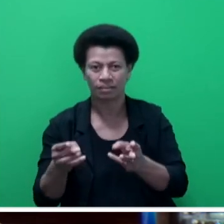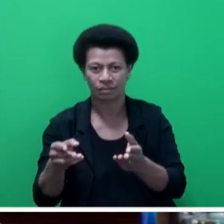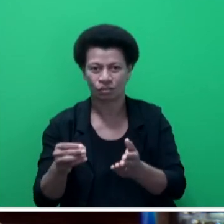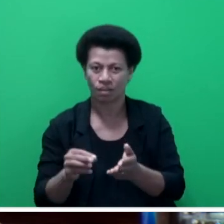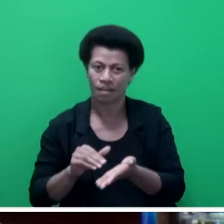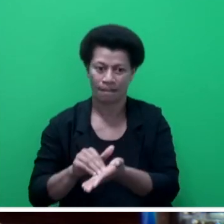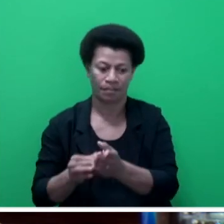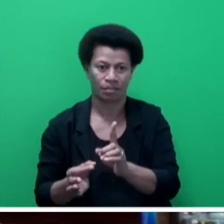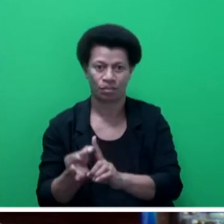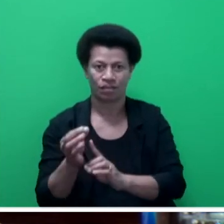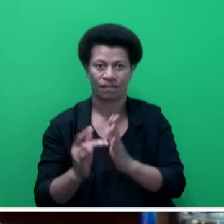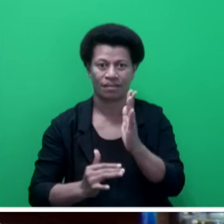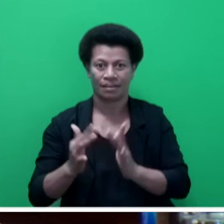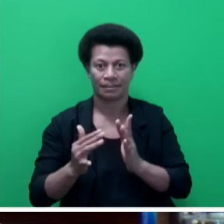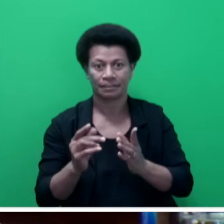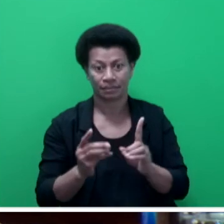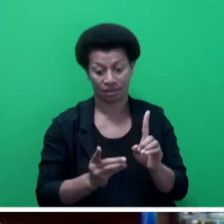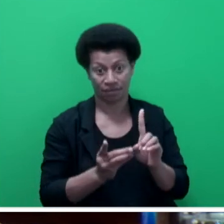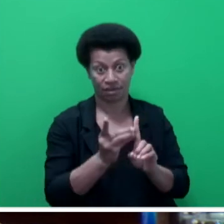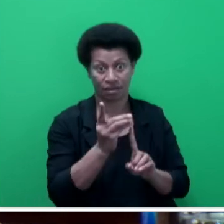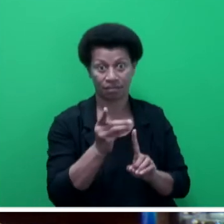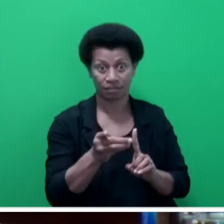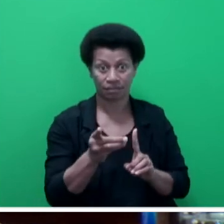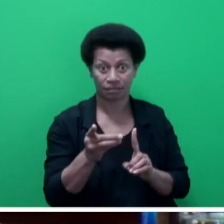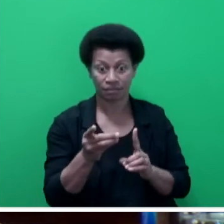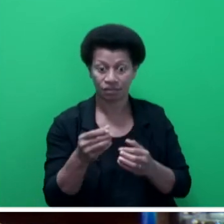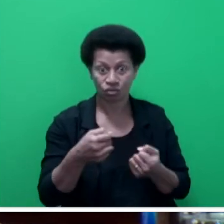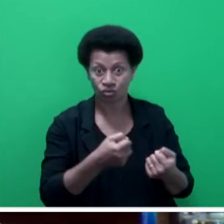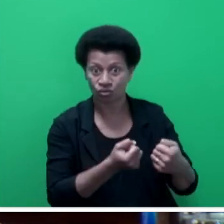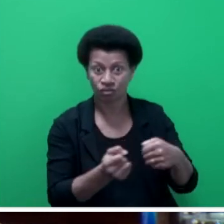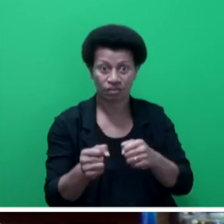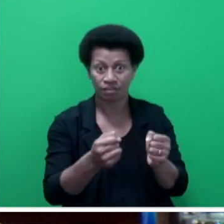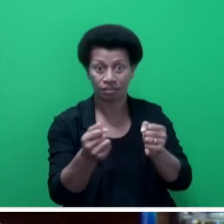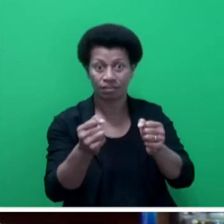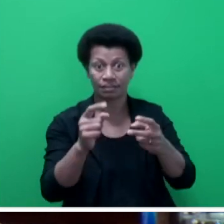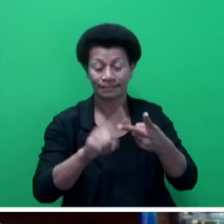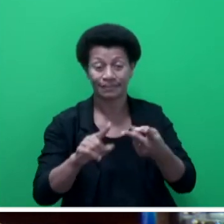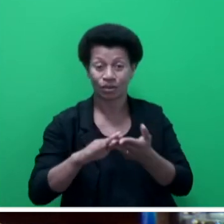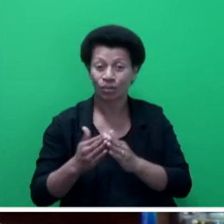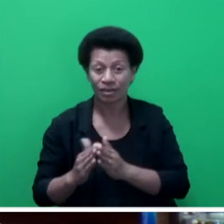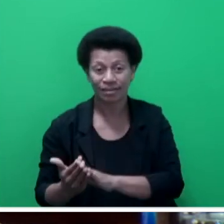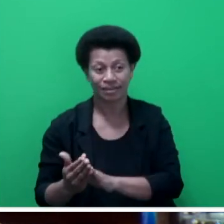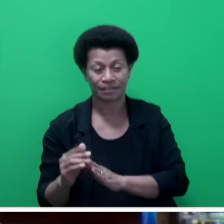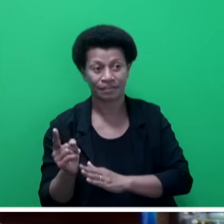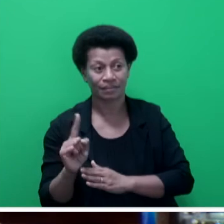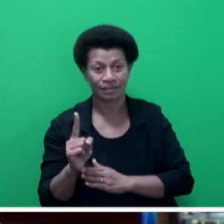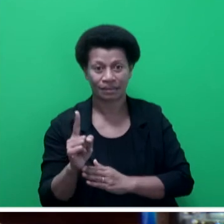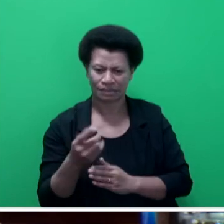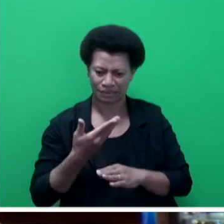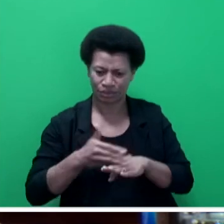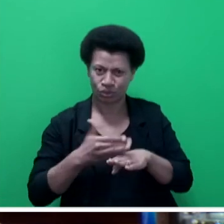relates to the development of strategies through workshops with the community and its newly appointed volunteer